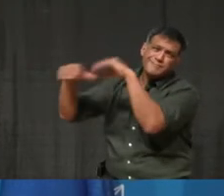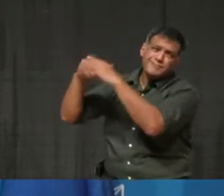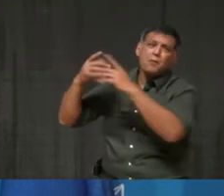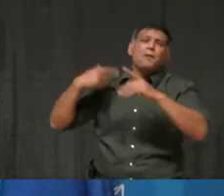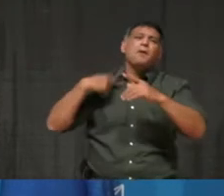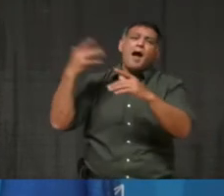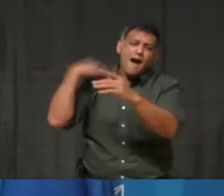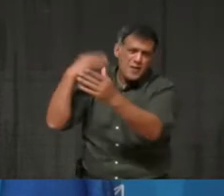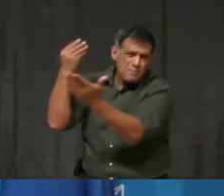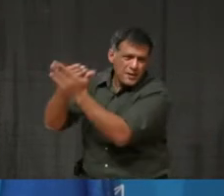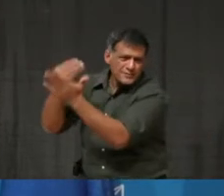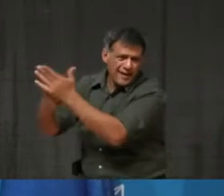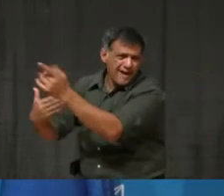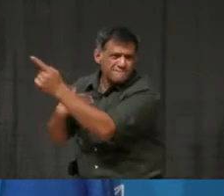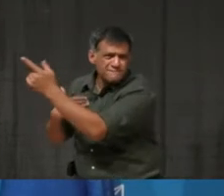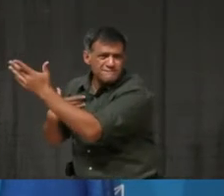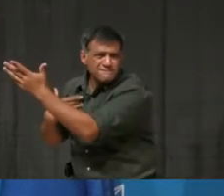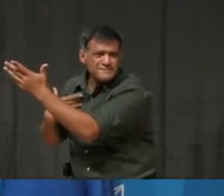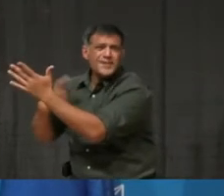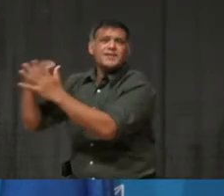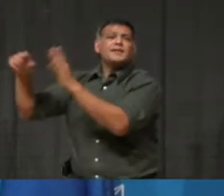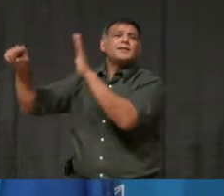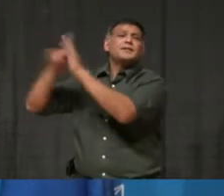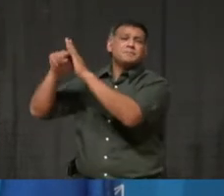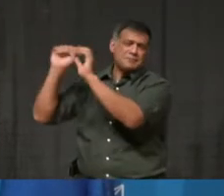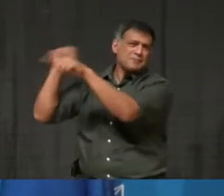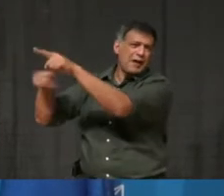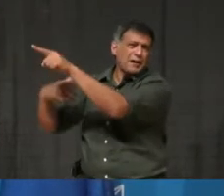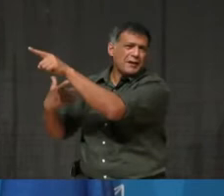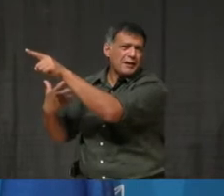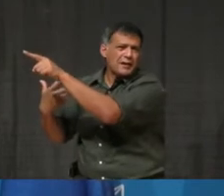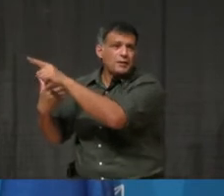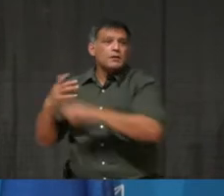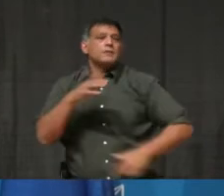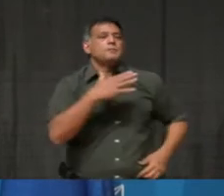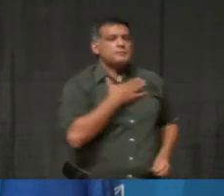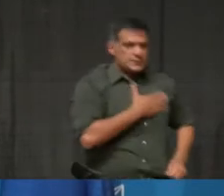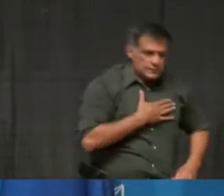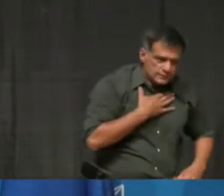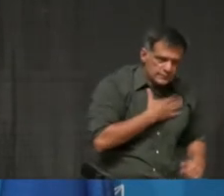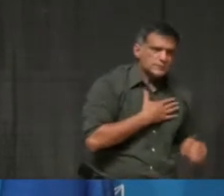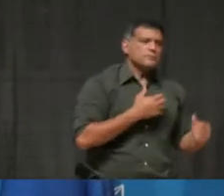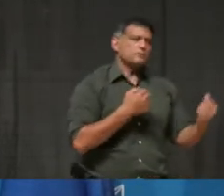consider shopping local and supporting the businesses that make up your communities. Thank you.